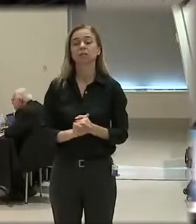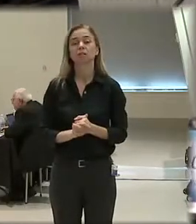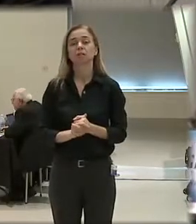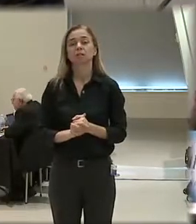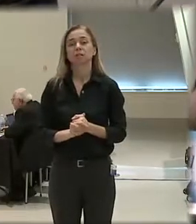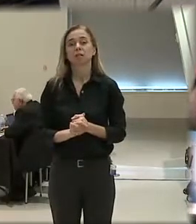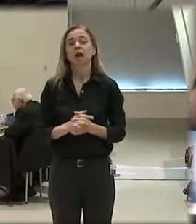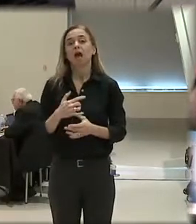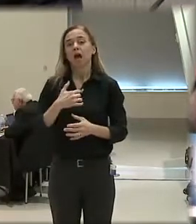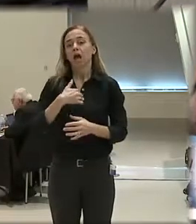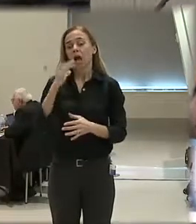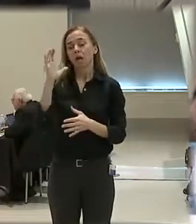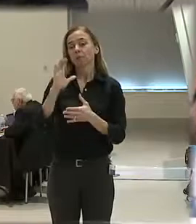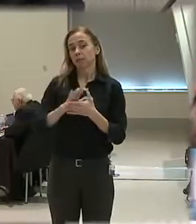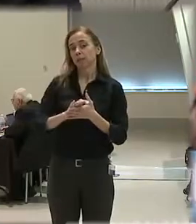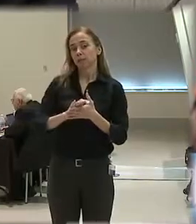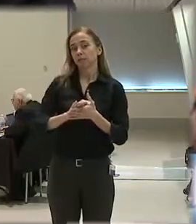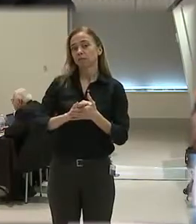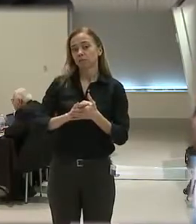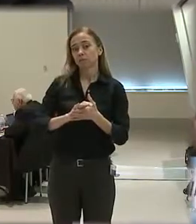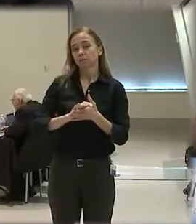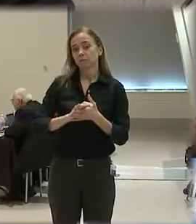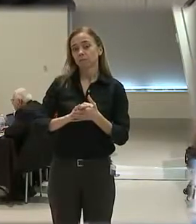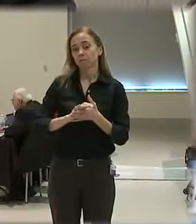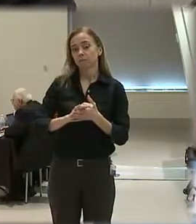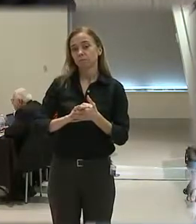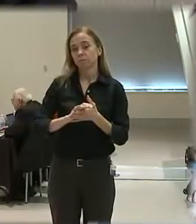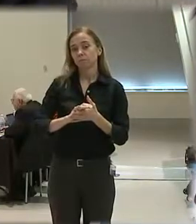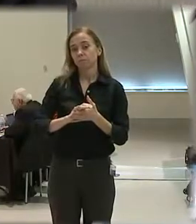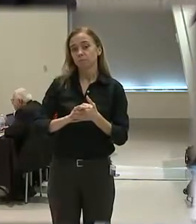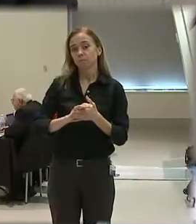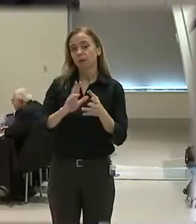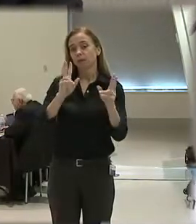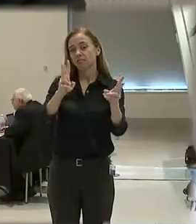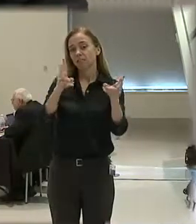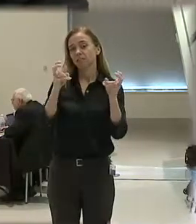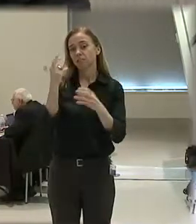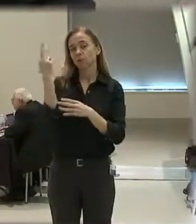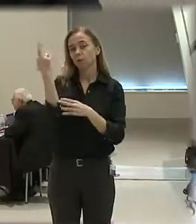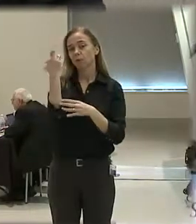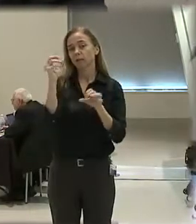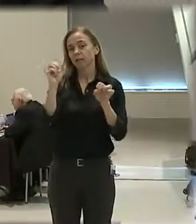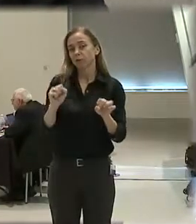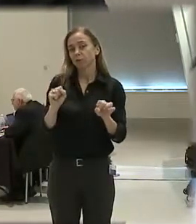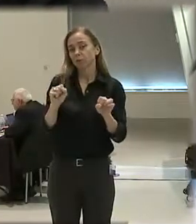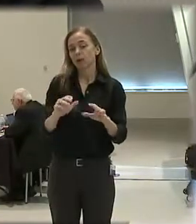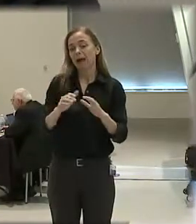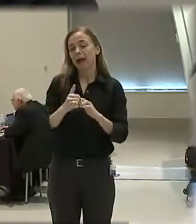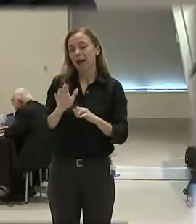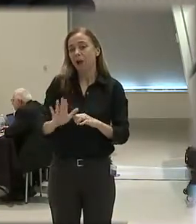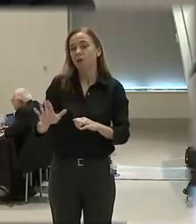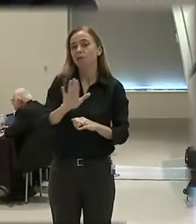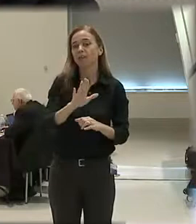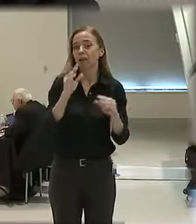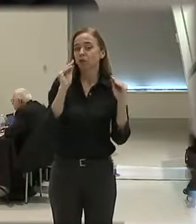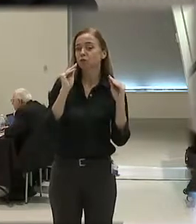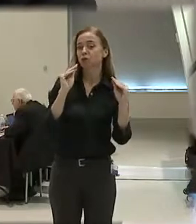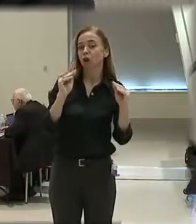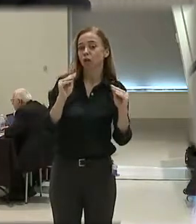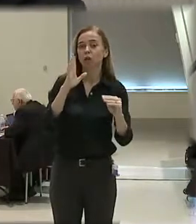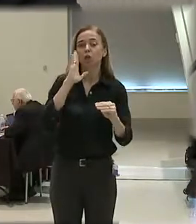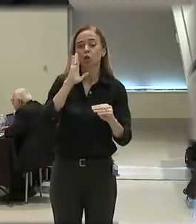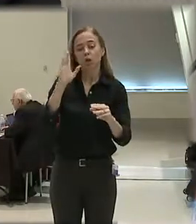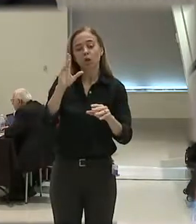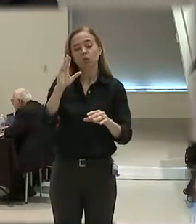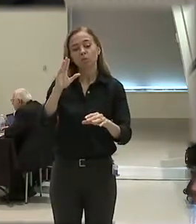But I believe that the subject of reasonableness is how officers are taught in this state, that you will be judged by